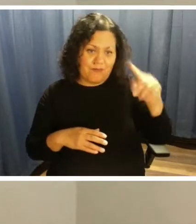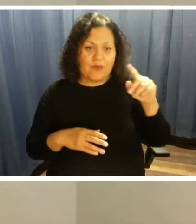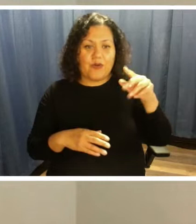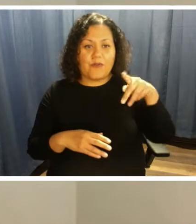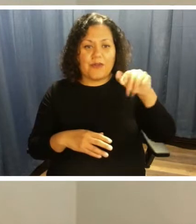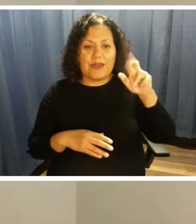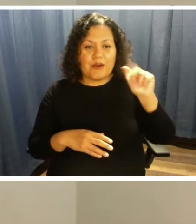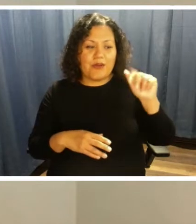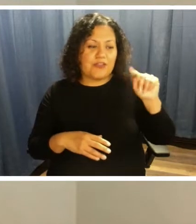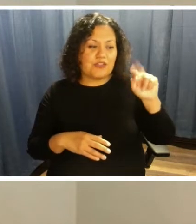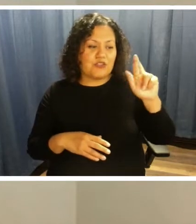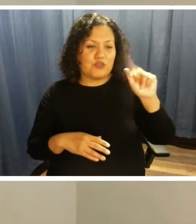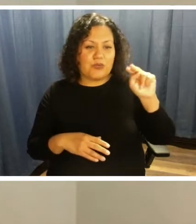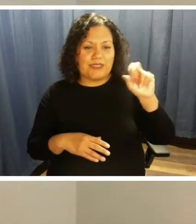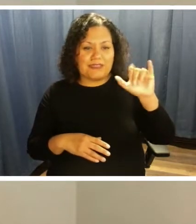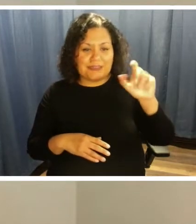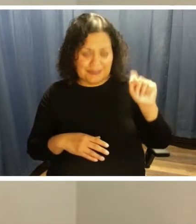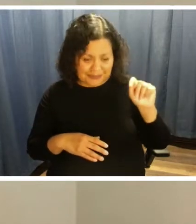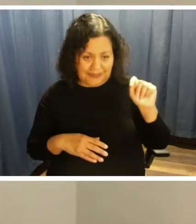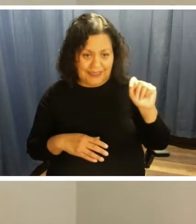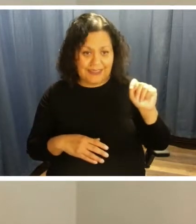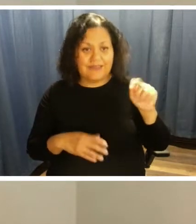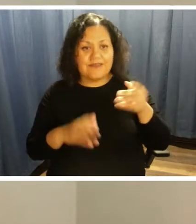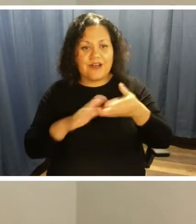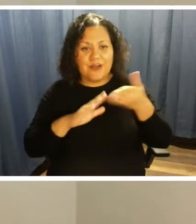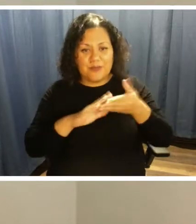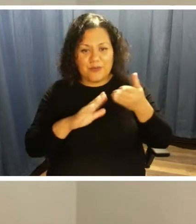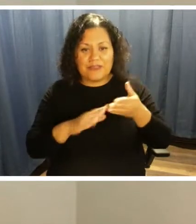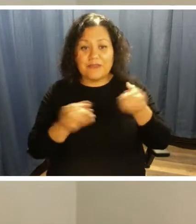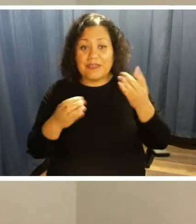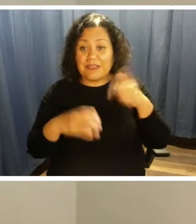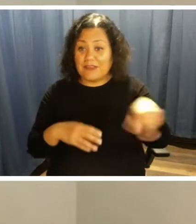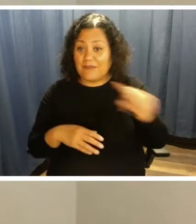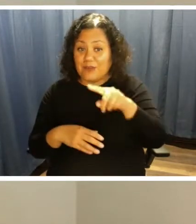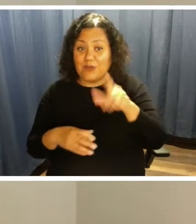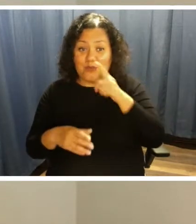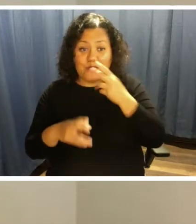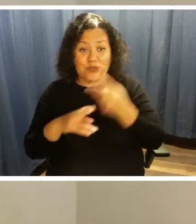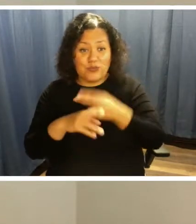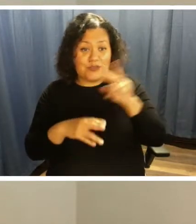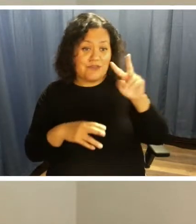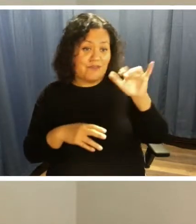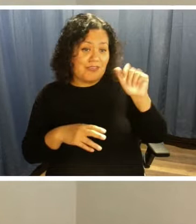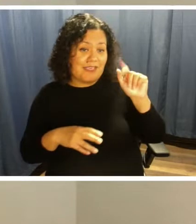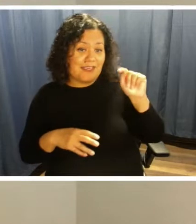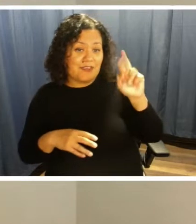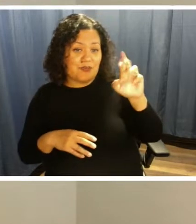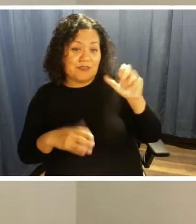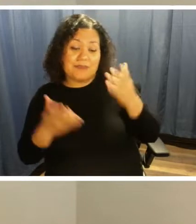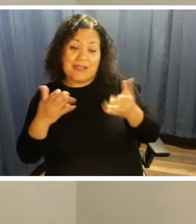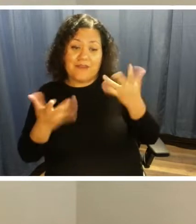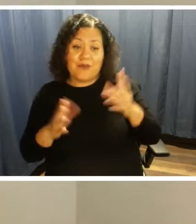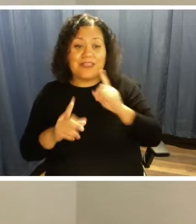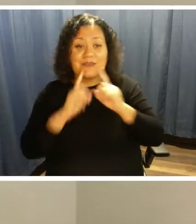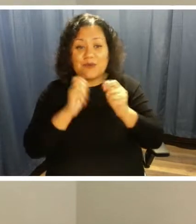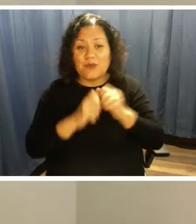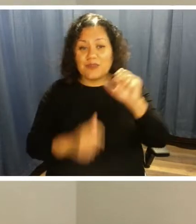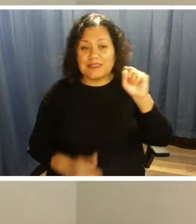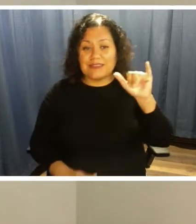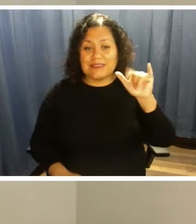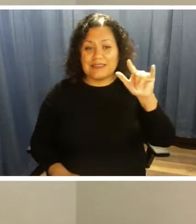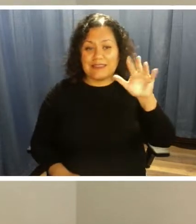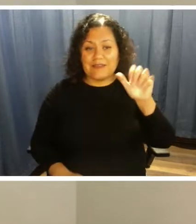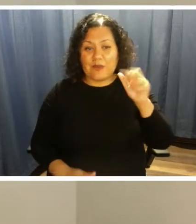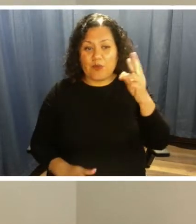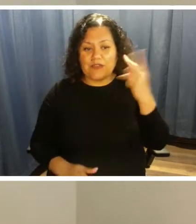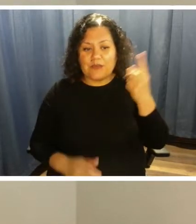you who are on this call are VIA Trans users, and you may have spoken with Sylvia or somebody on her team in